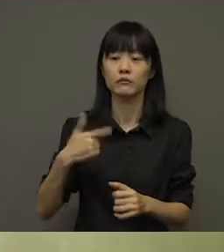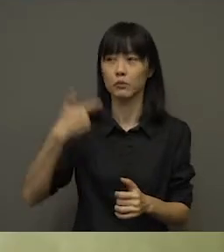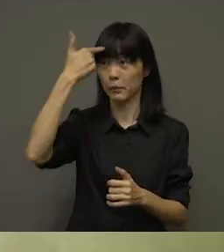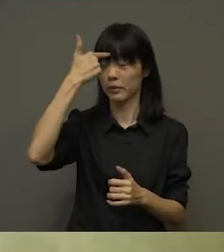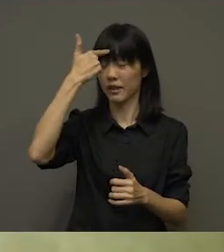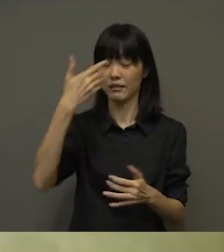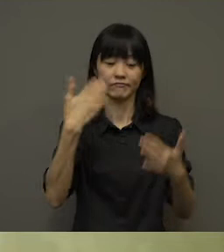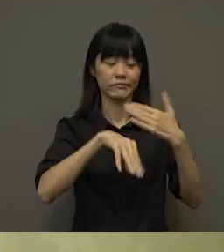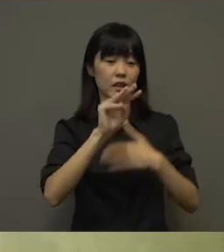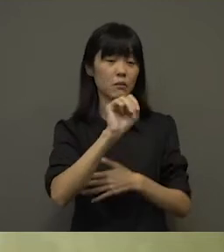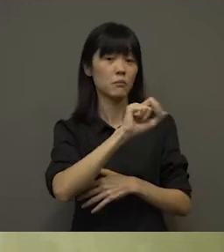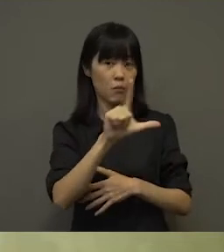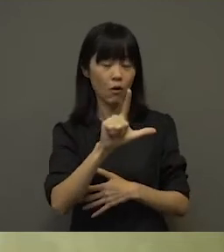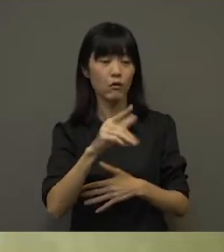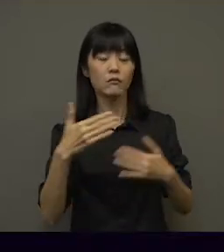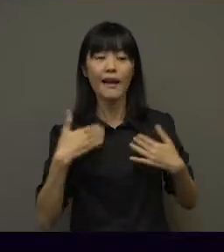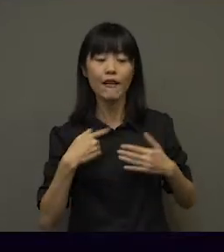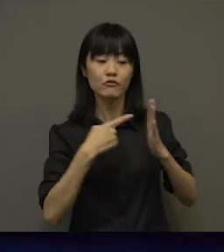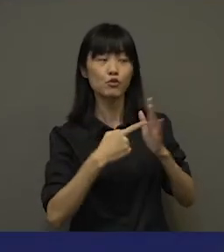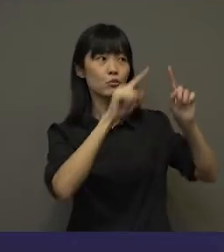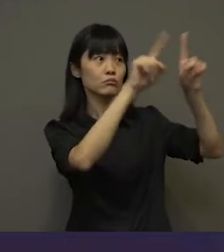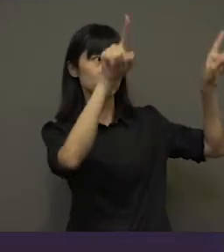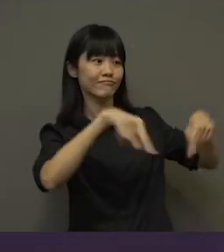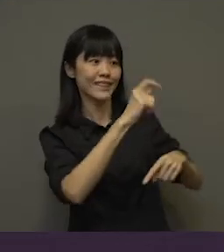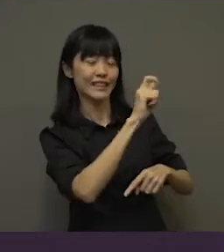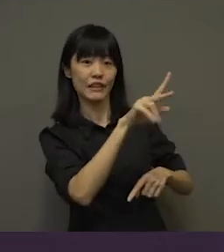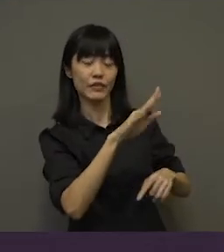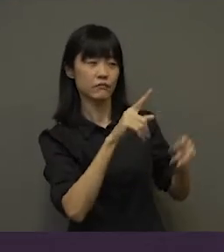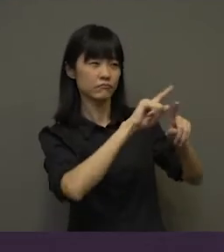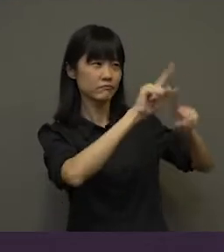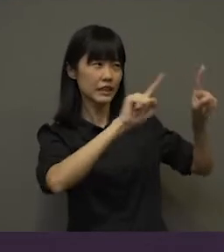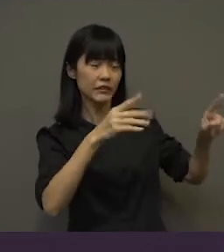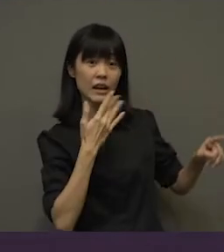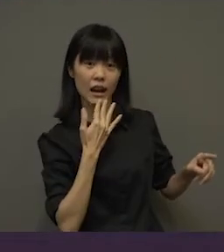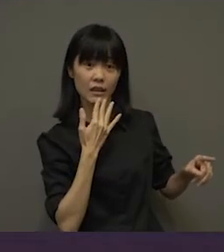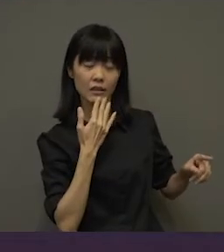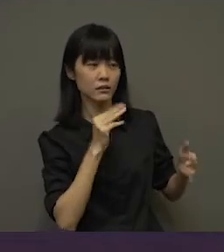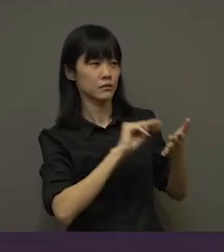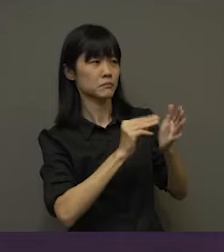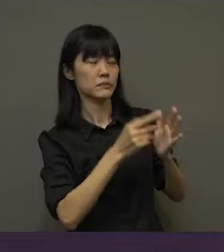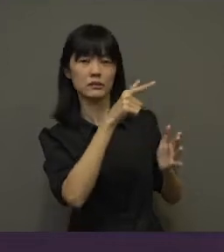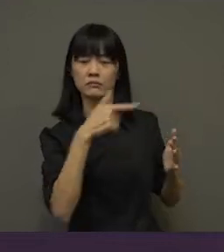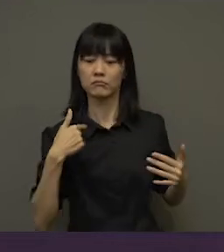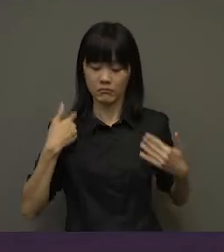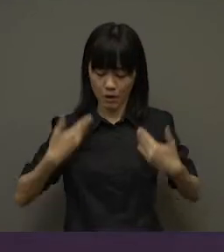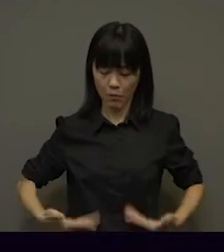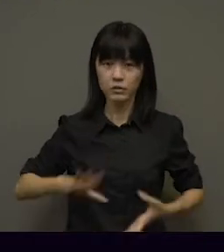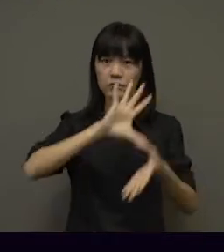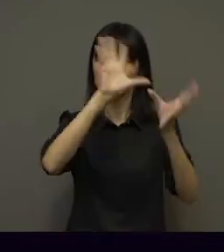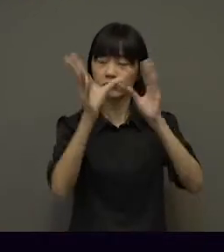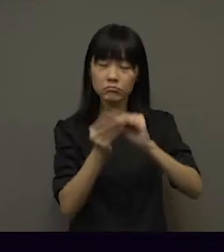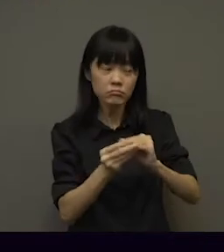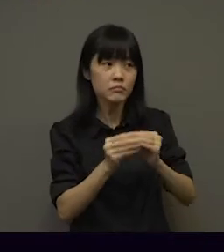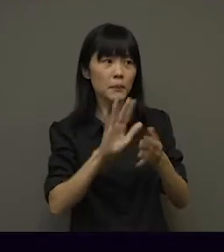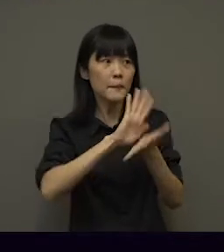temperatures in when we enter the shopping mall. Infrared thermal imaging so that the colour echoes how the body is reduced to